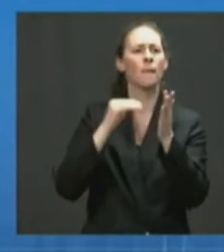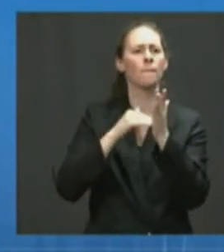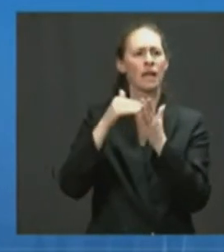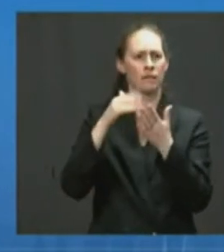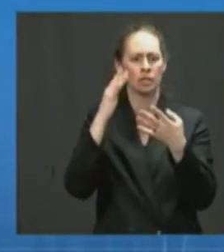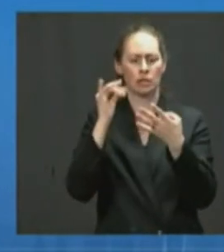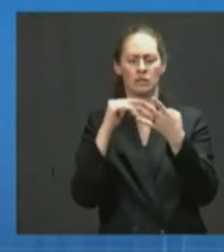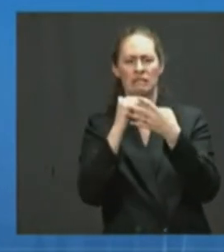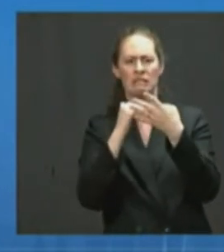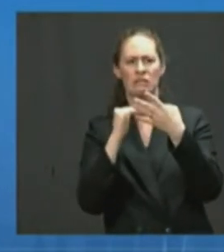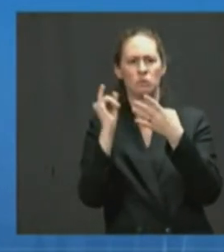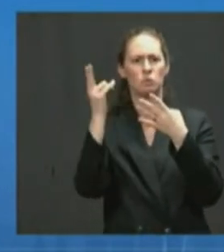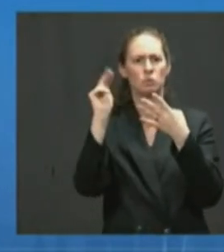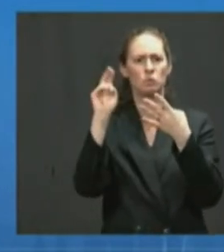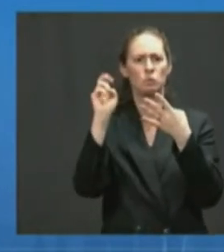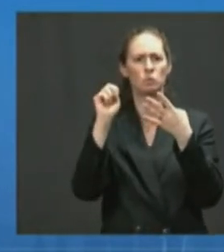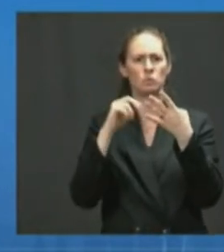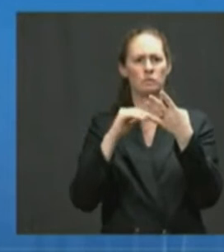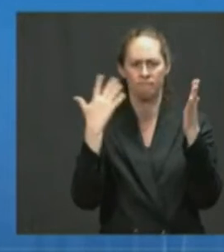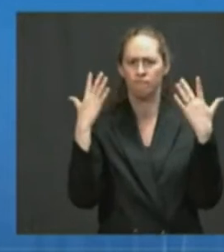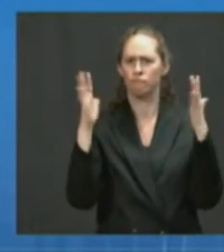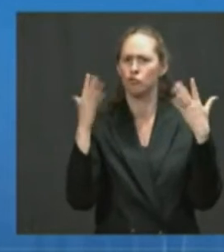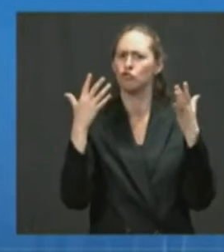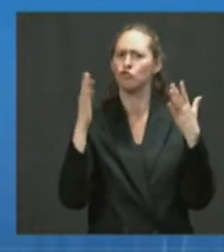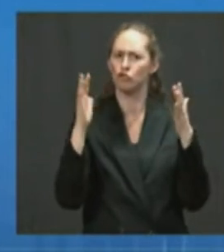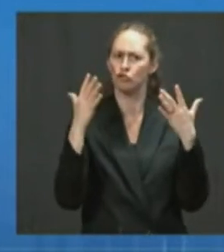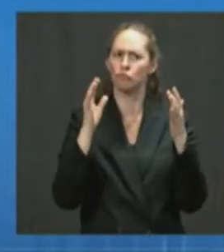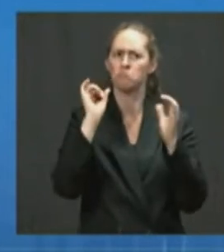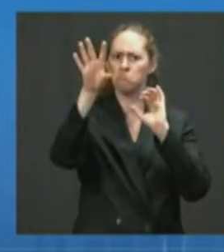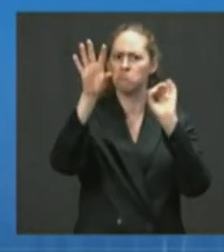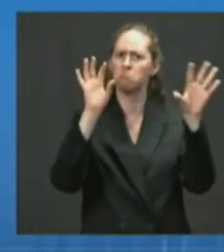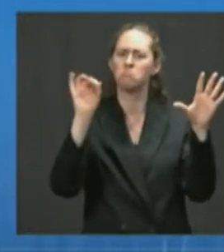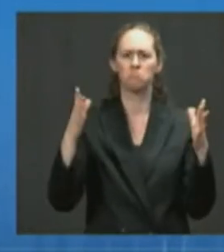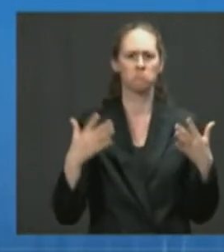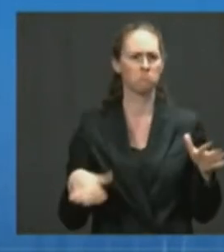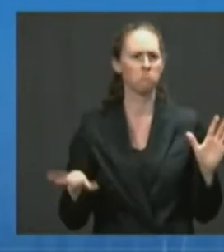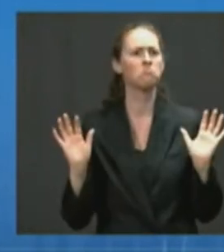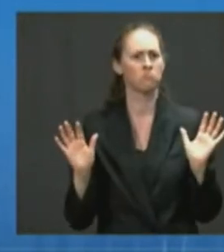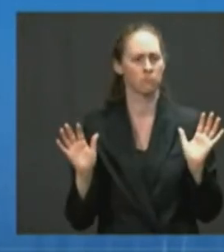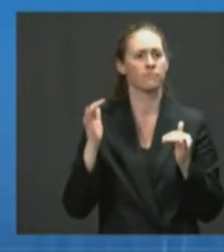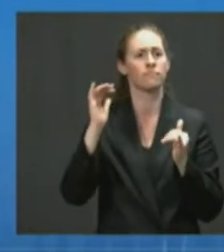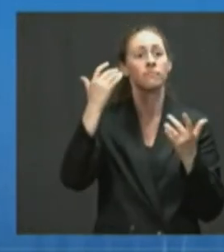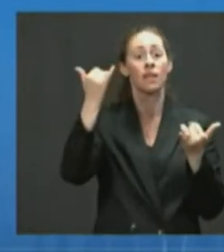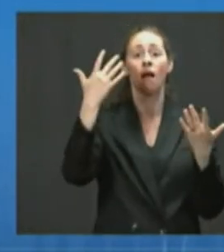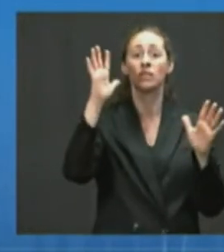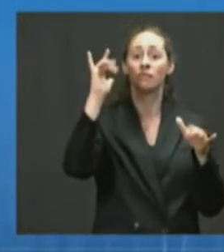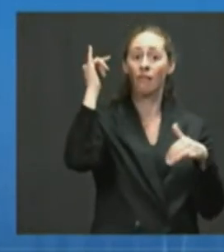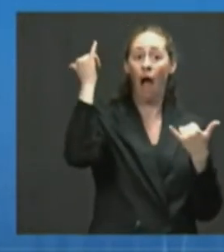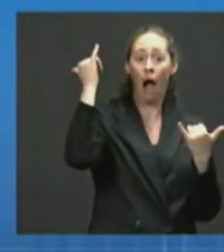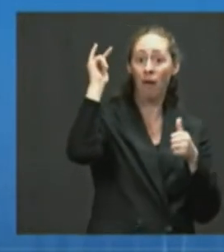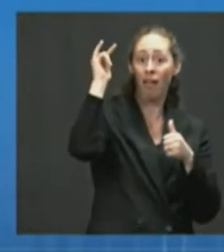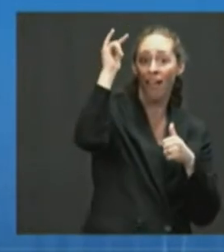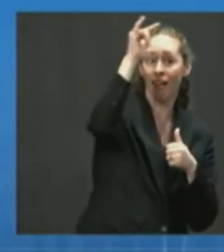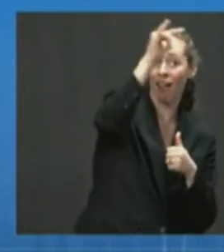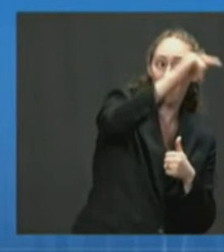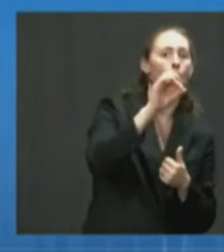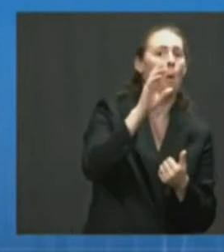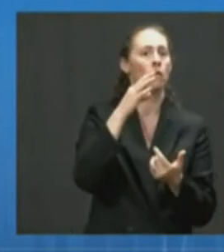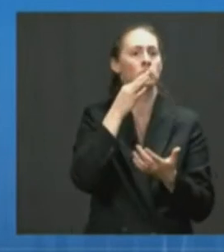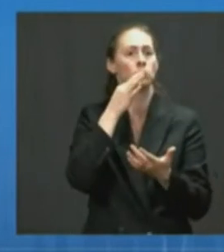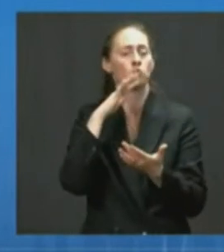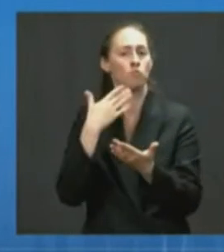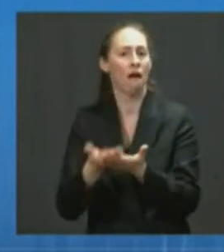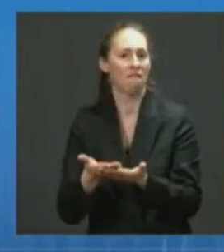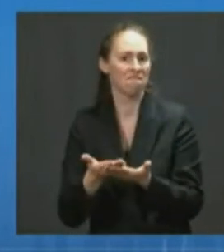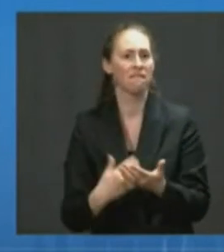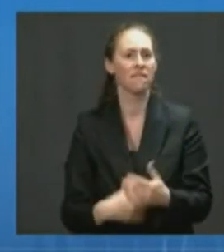now shipped. So they have they're in the air or they've arrived in the recipient country and will